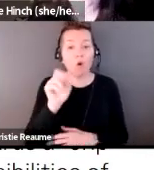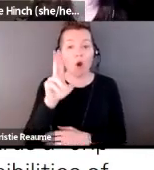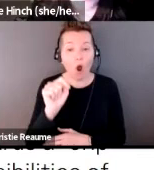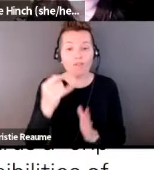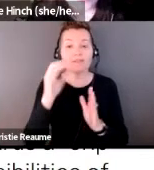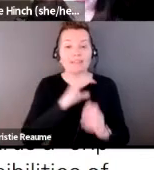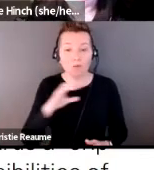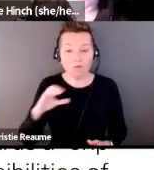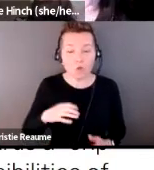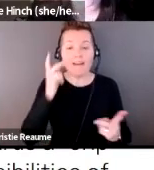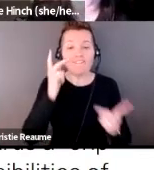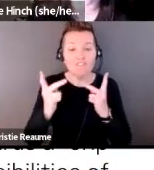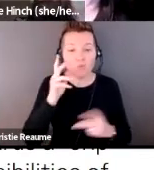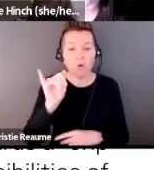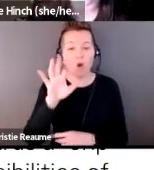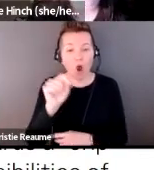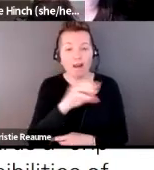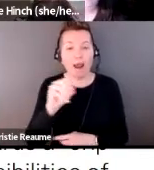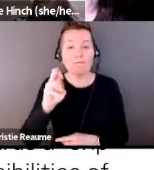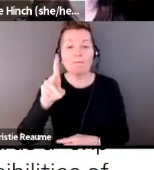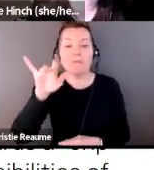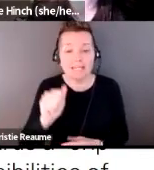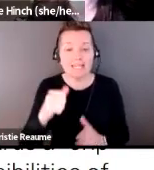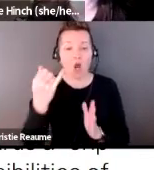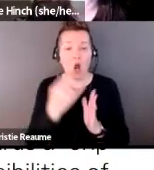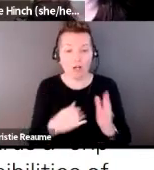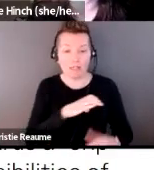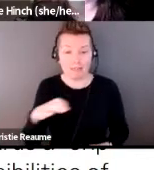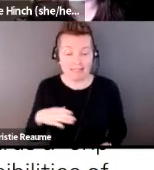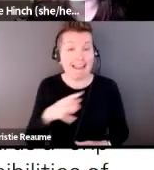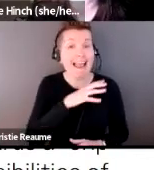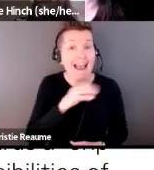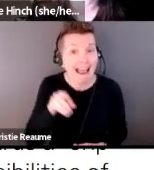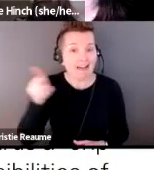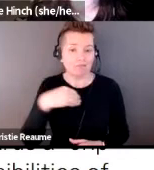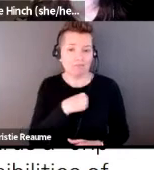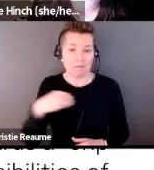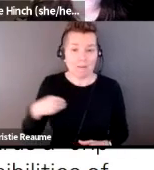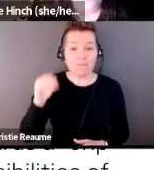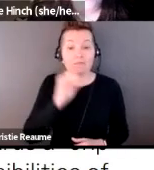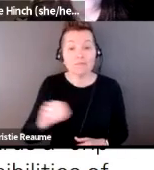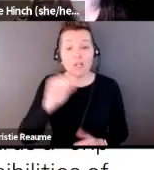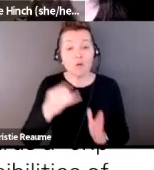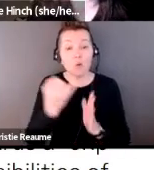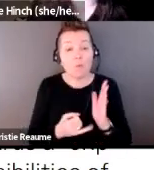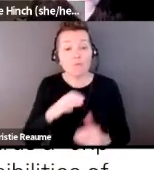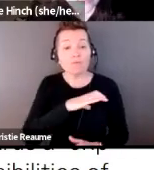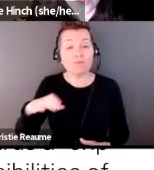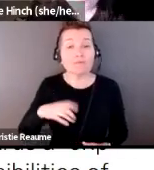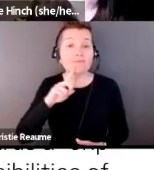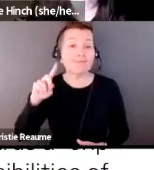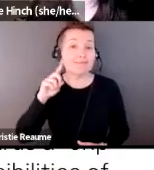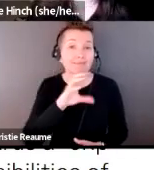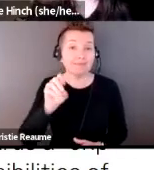and a member of the Ontario Arts Council Deaf and Disability Advisory Group. With that